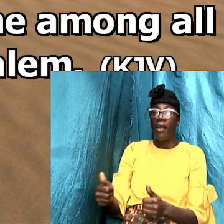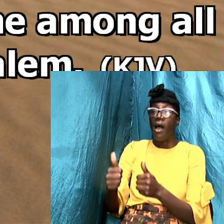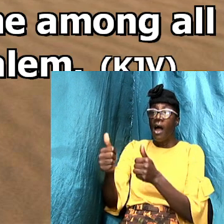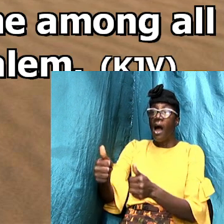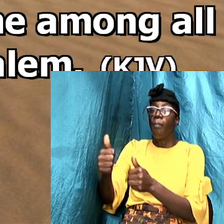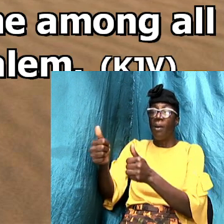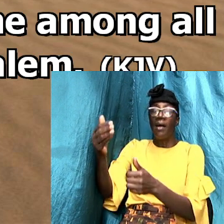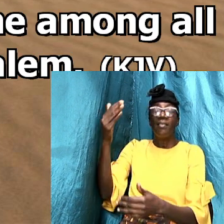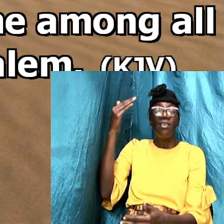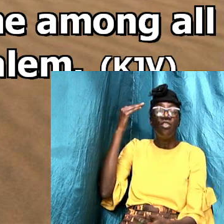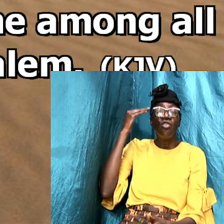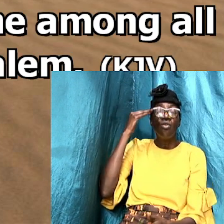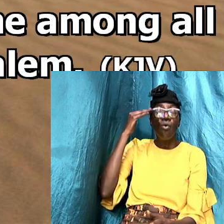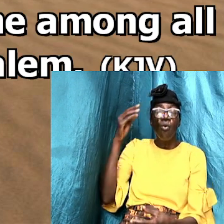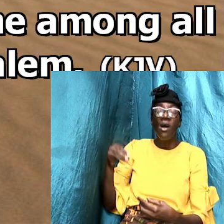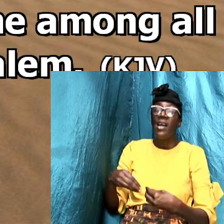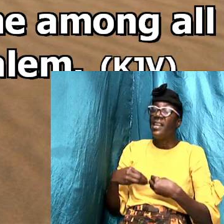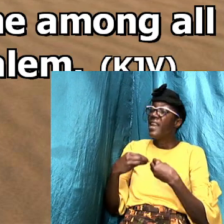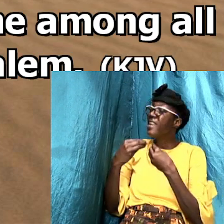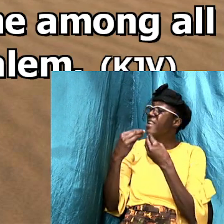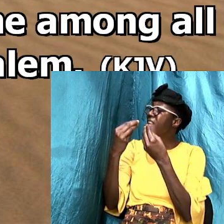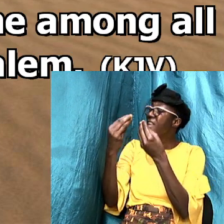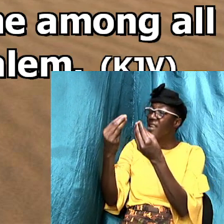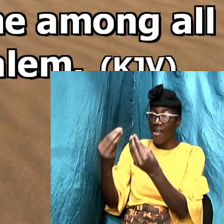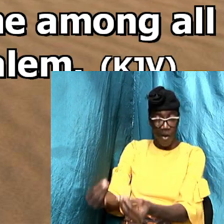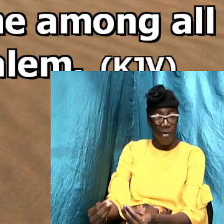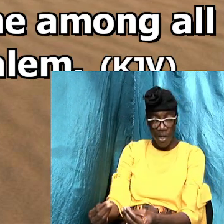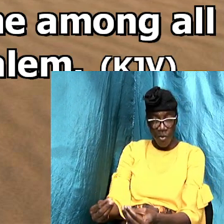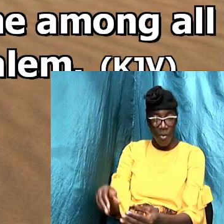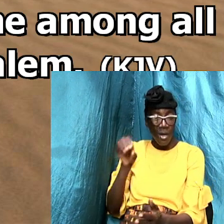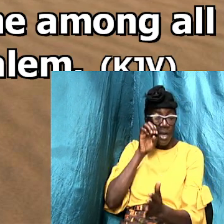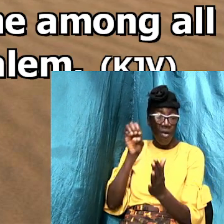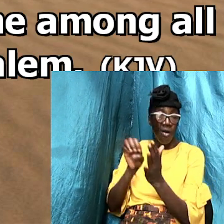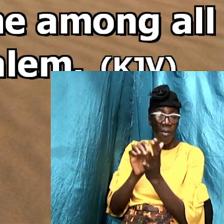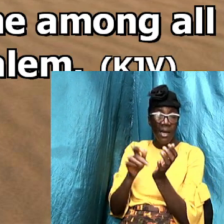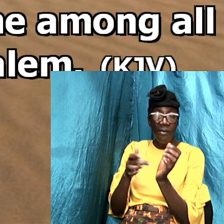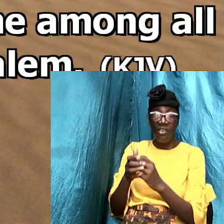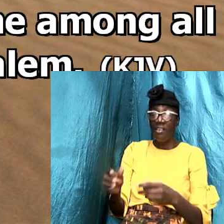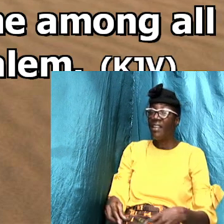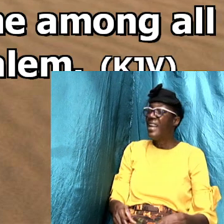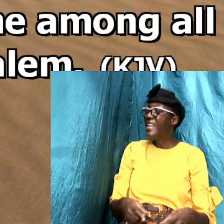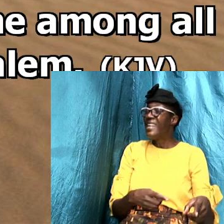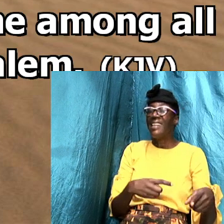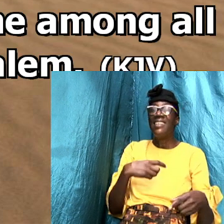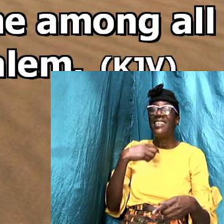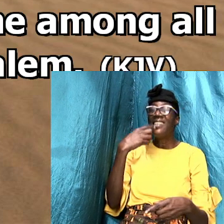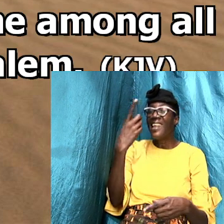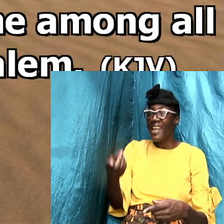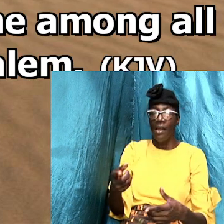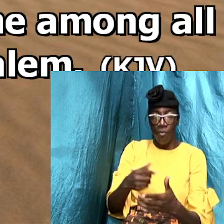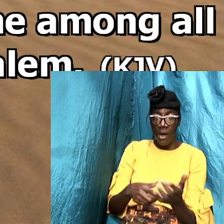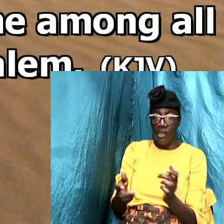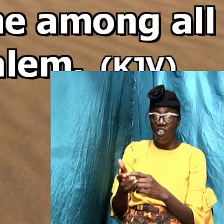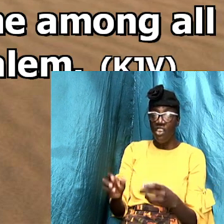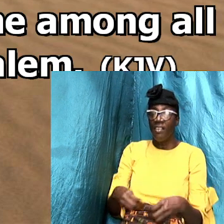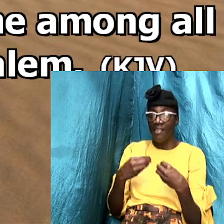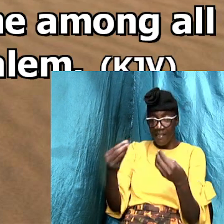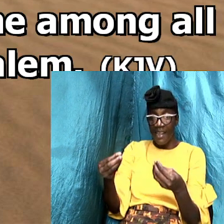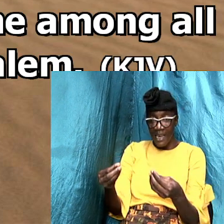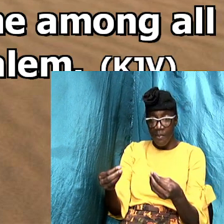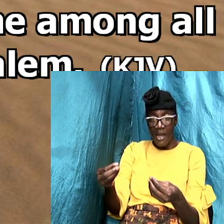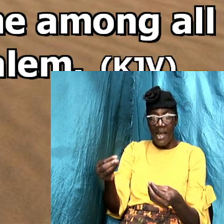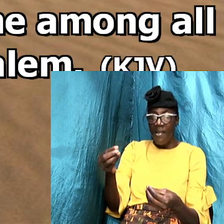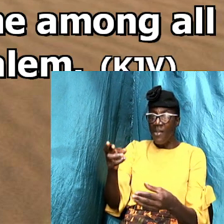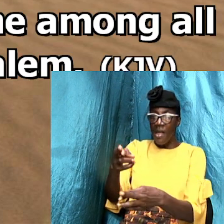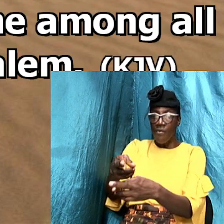they carried out the commandment of Jesus they executed what Jesus told them because they had received the